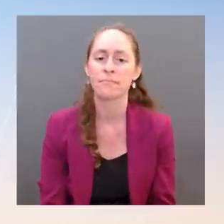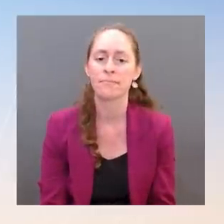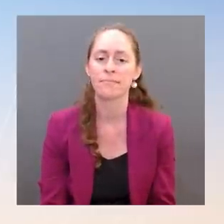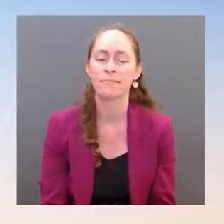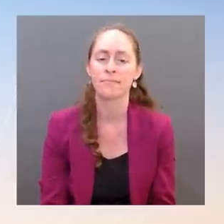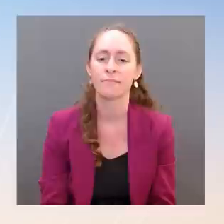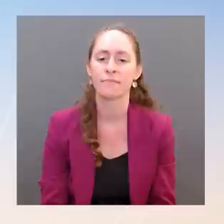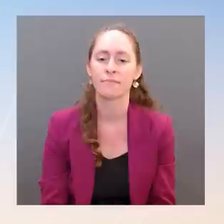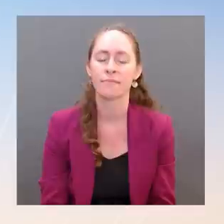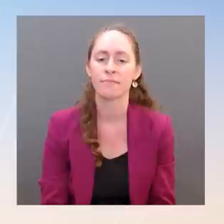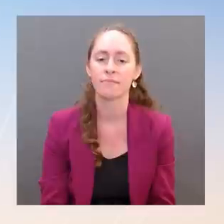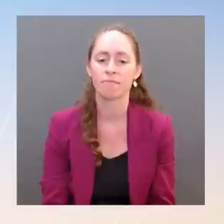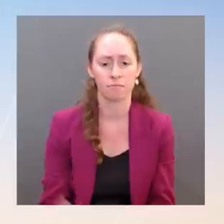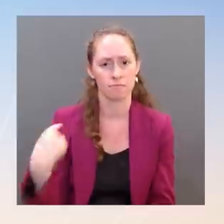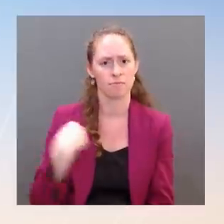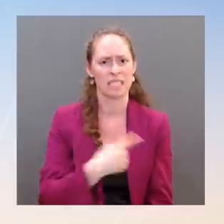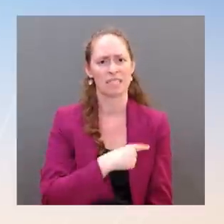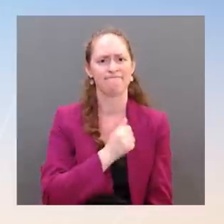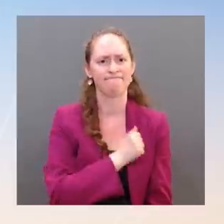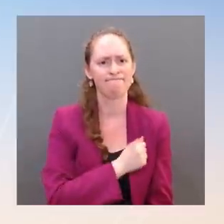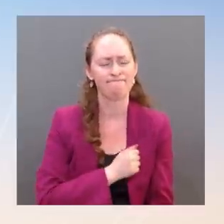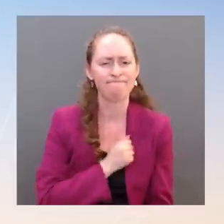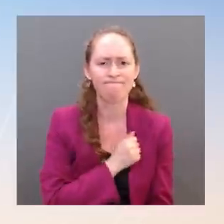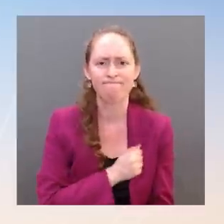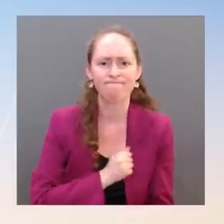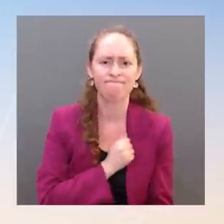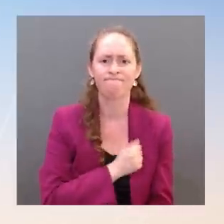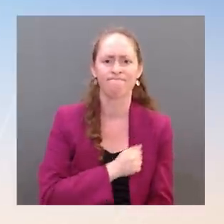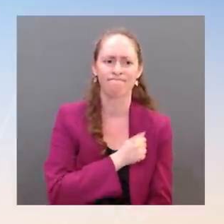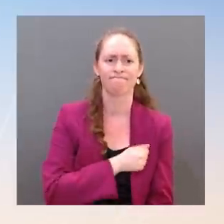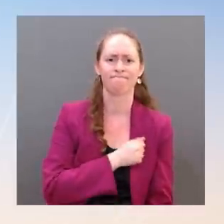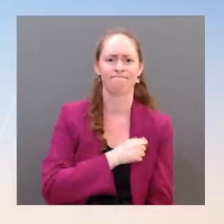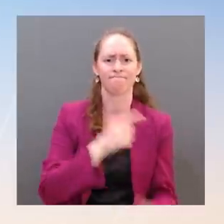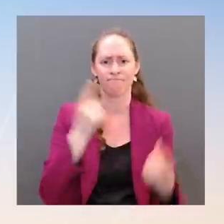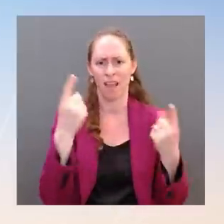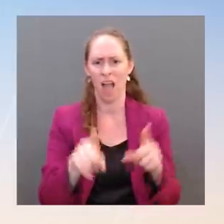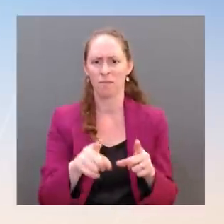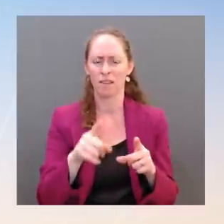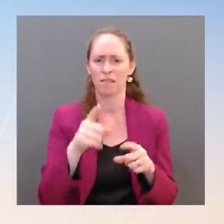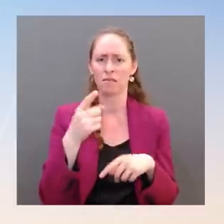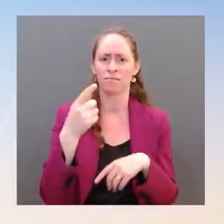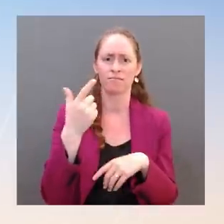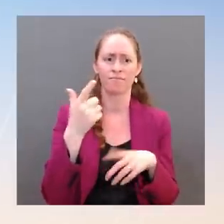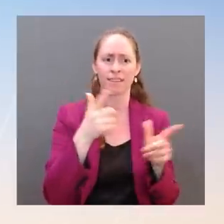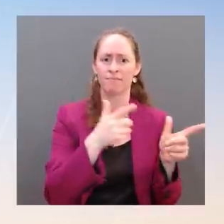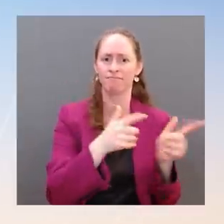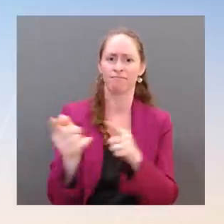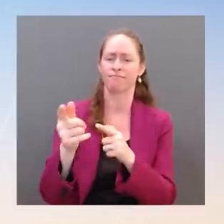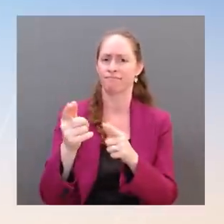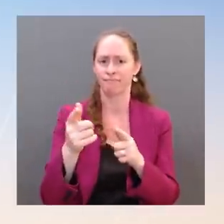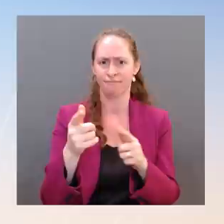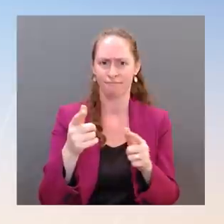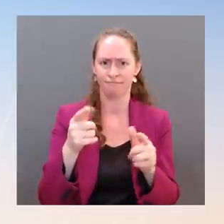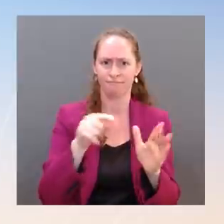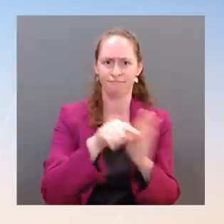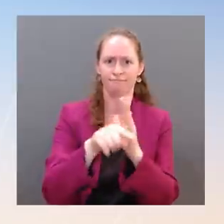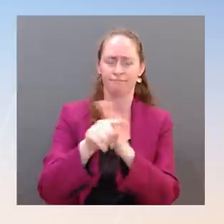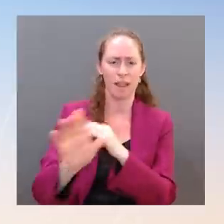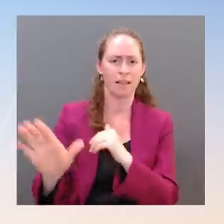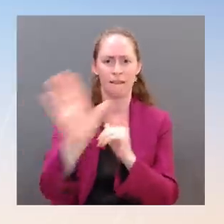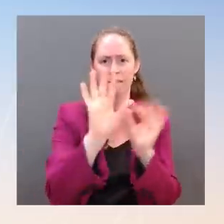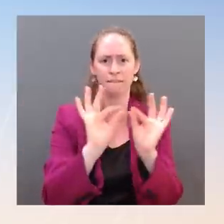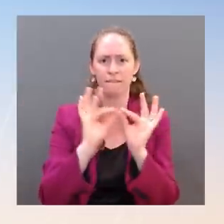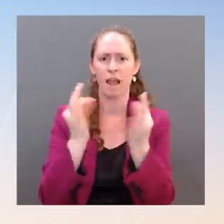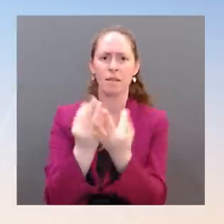by gun violence, including all the incidents, the other incidents that that happened this weekend in Houston, in Milwaukee, in Chicago,